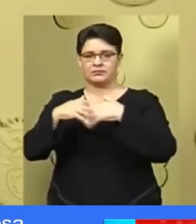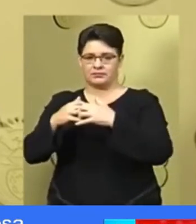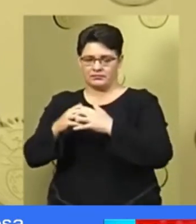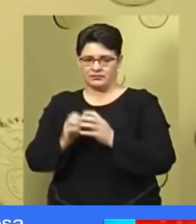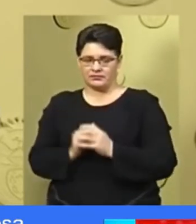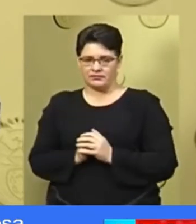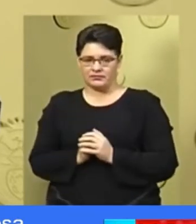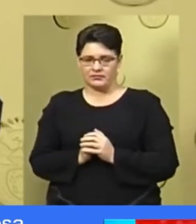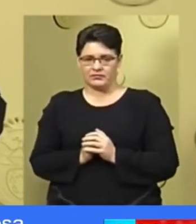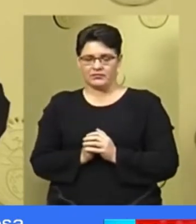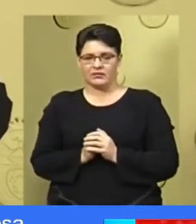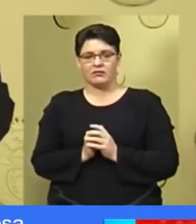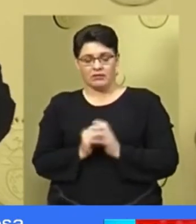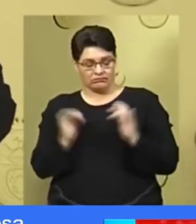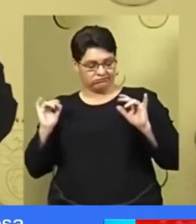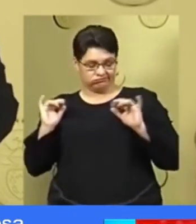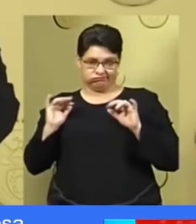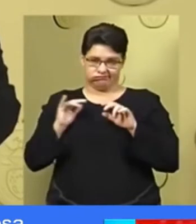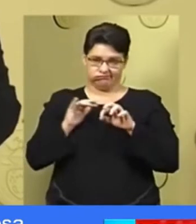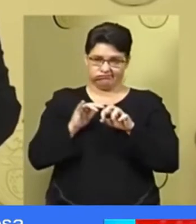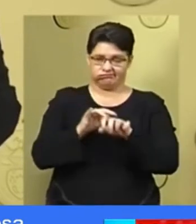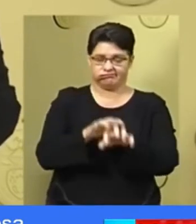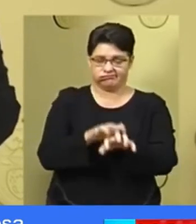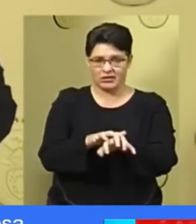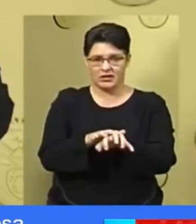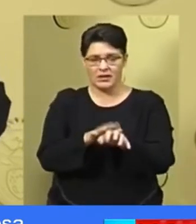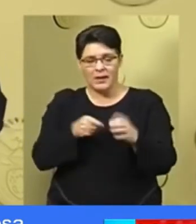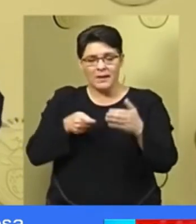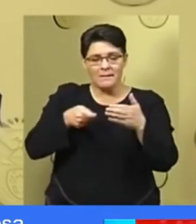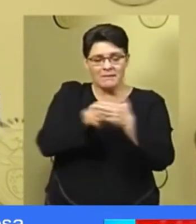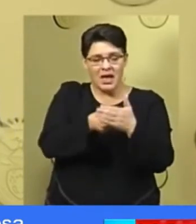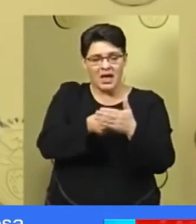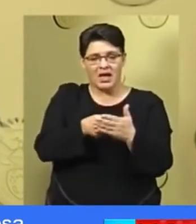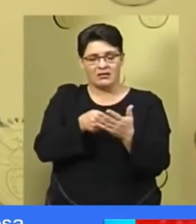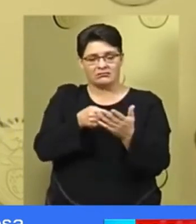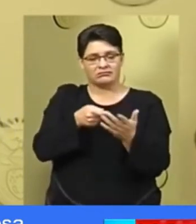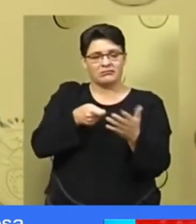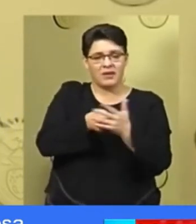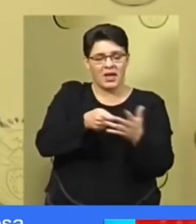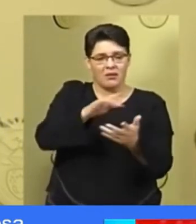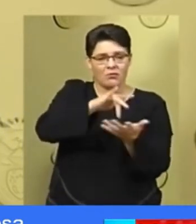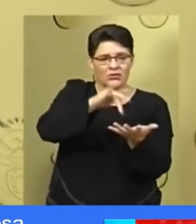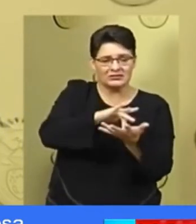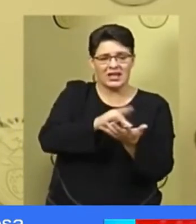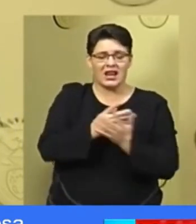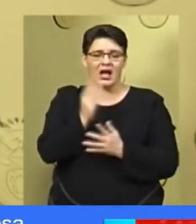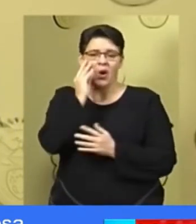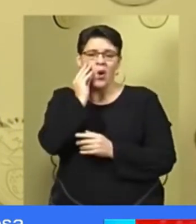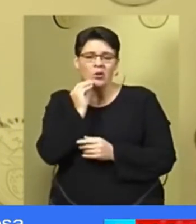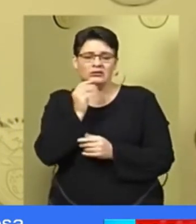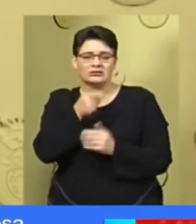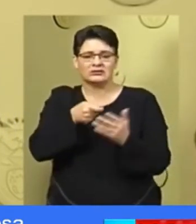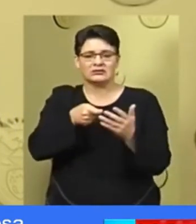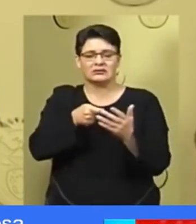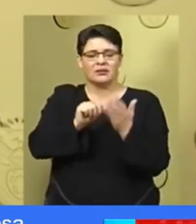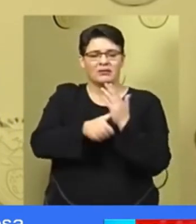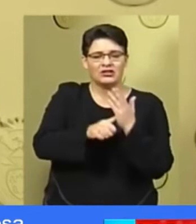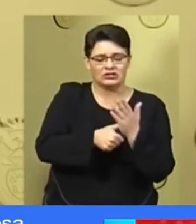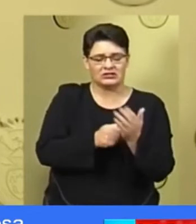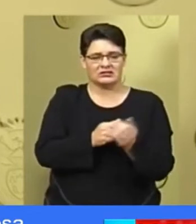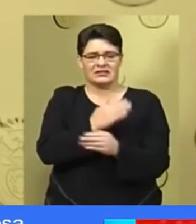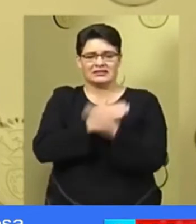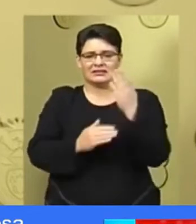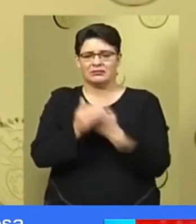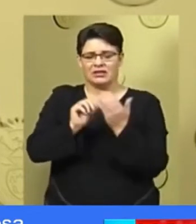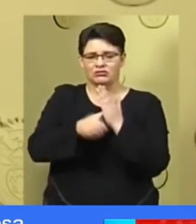To alleviate congestion at payment points, old age pensions and disability